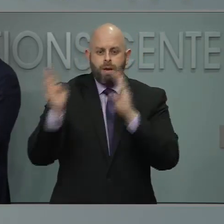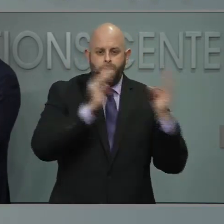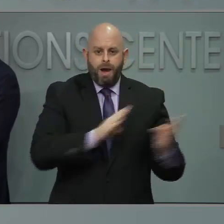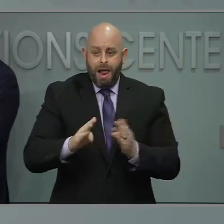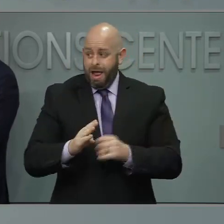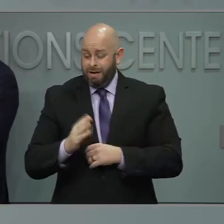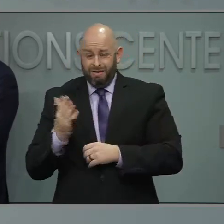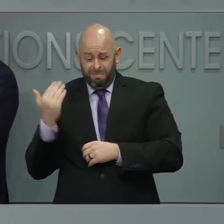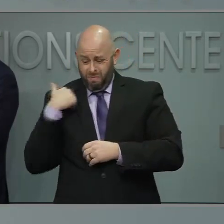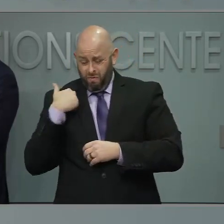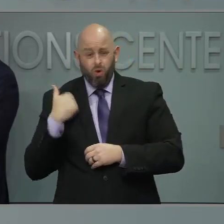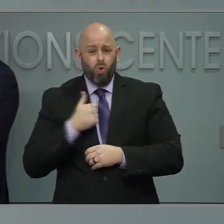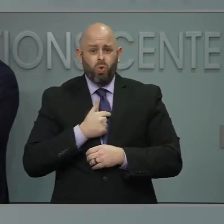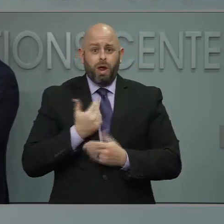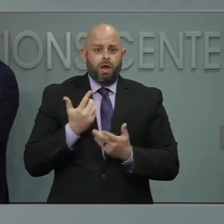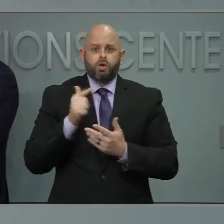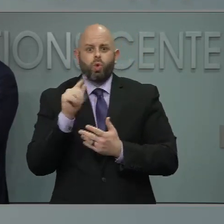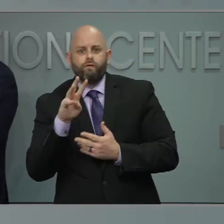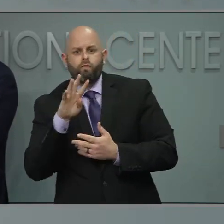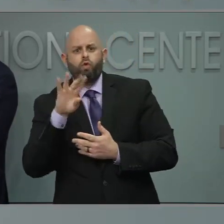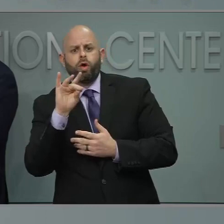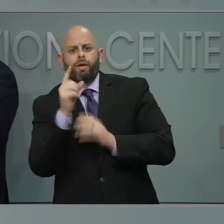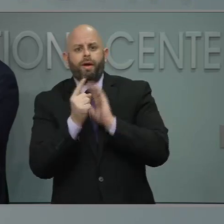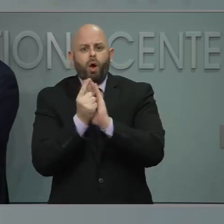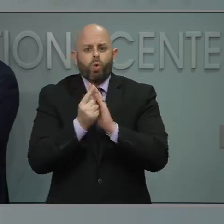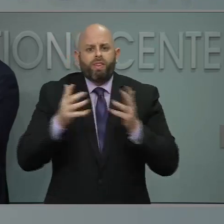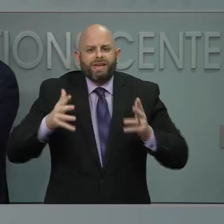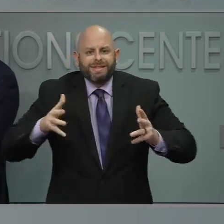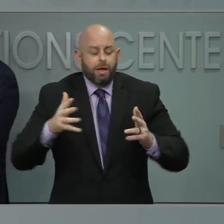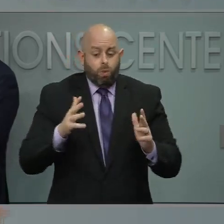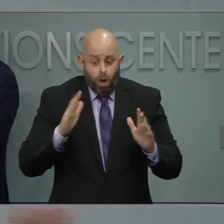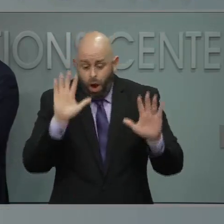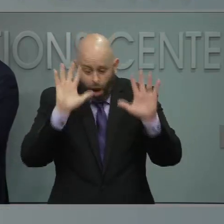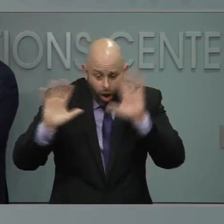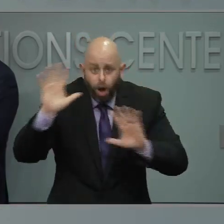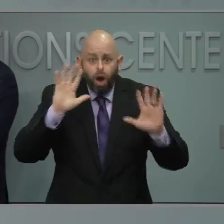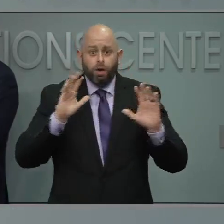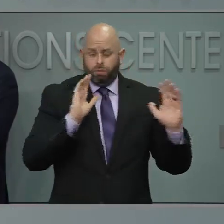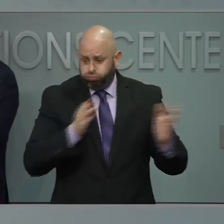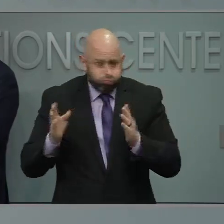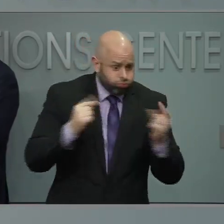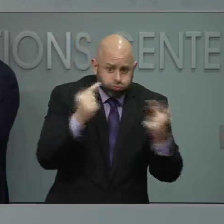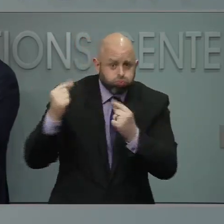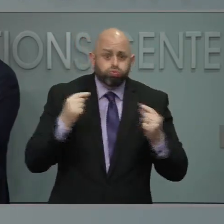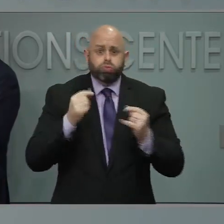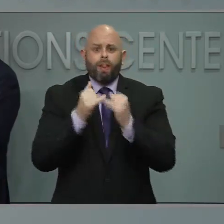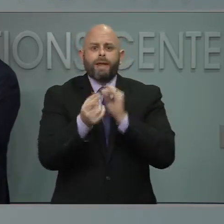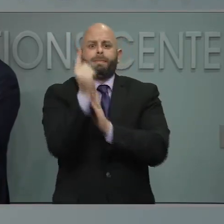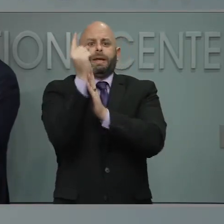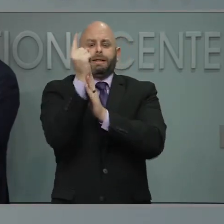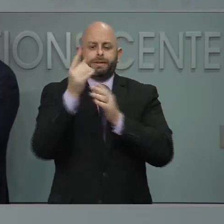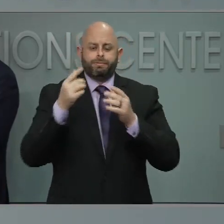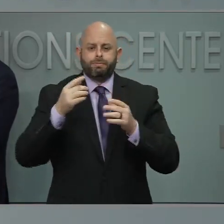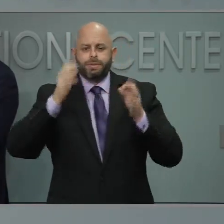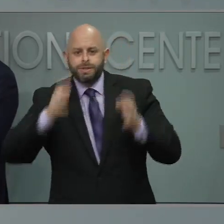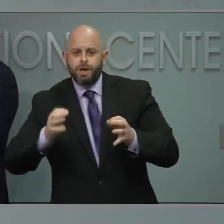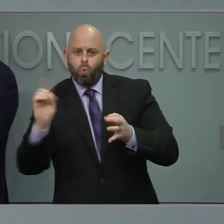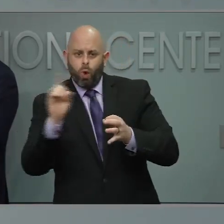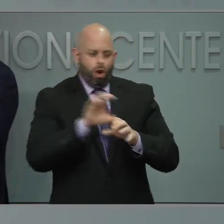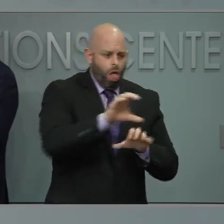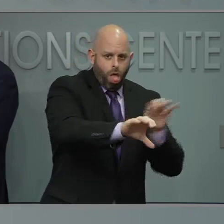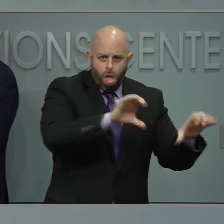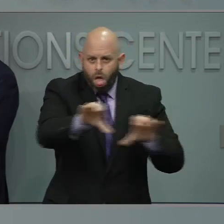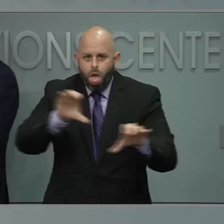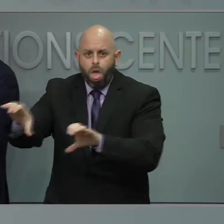there, we were dealing with 24 48 hour notice about what we were going to get. And then we had to decide where all of it went in the state and